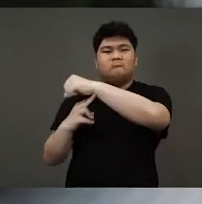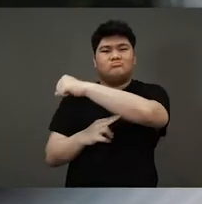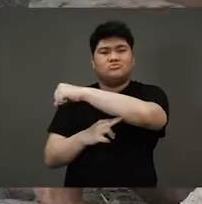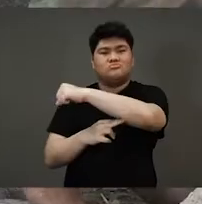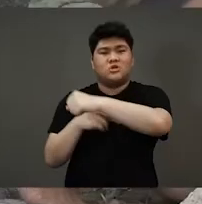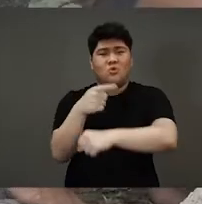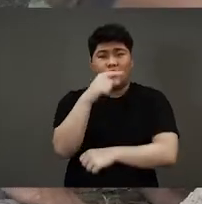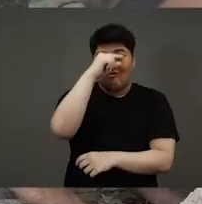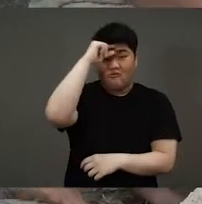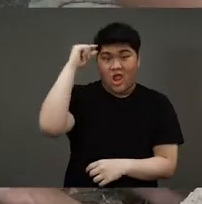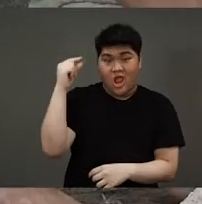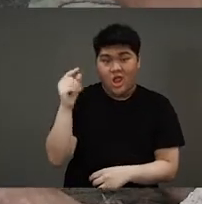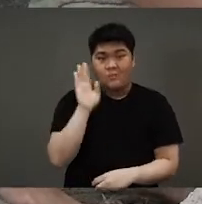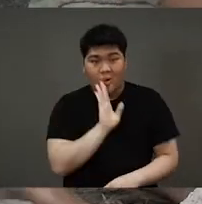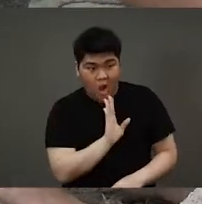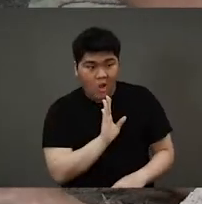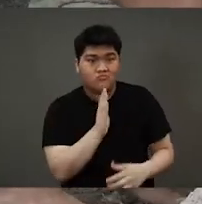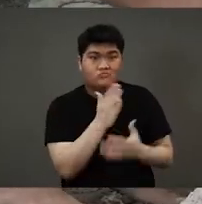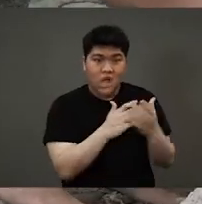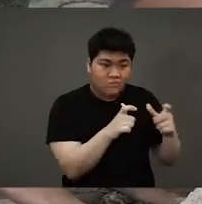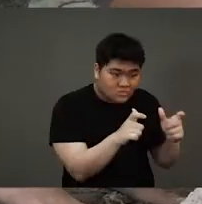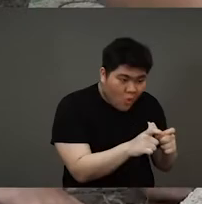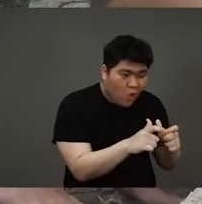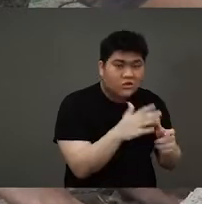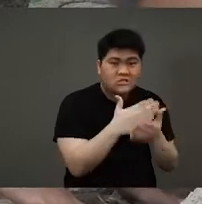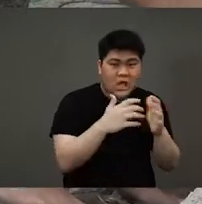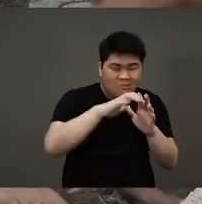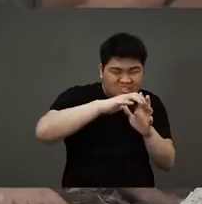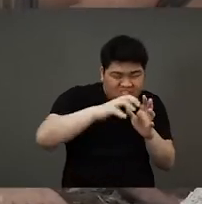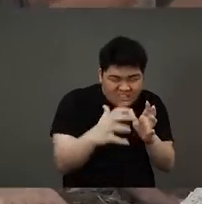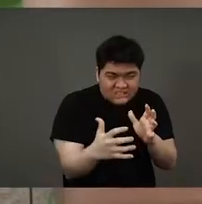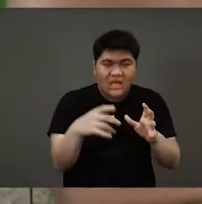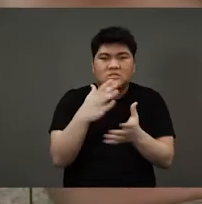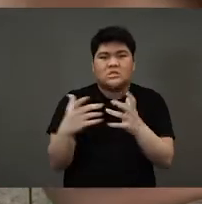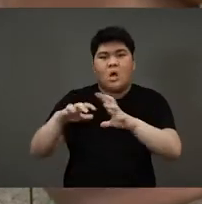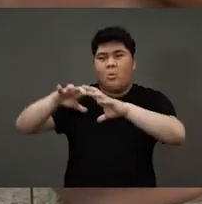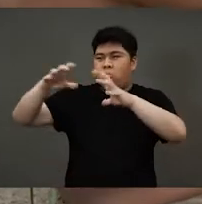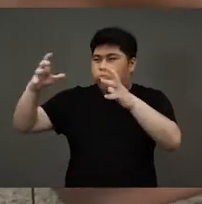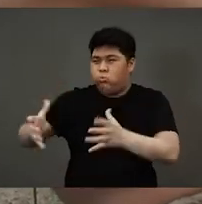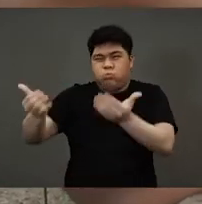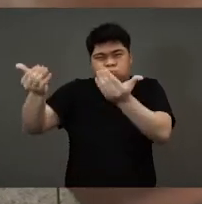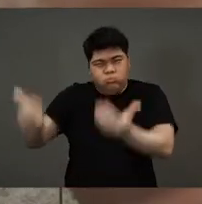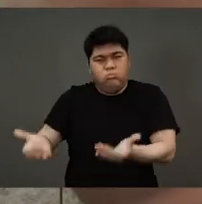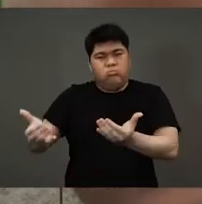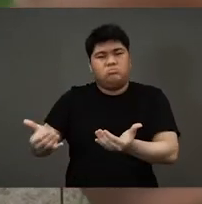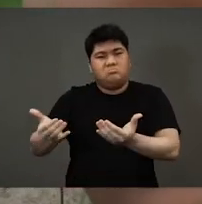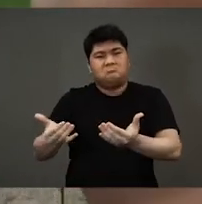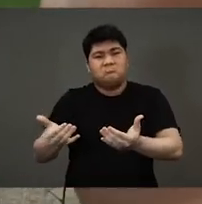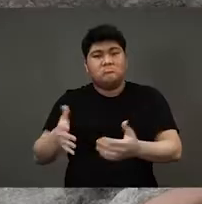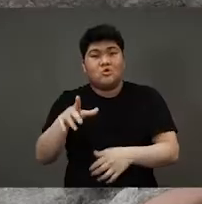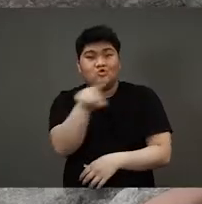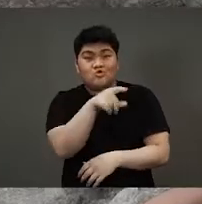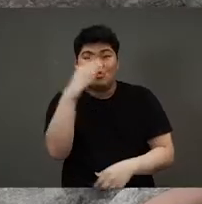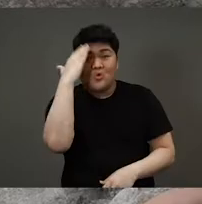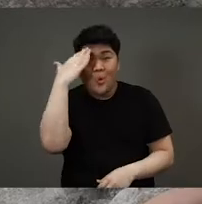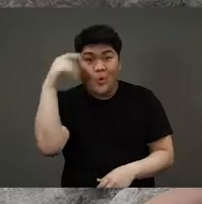It was grey and brown. Some of them were small. Some were jagged and sharp. And some were big and heavy. Boys